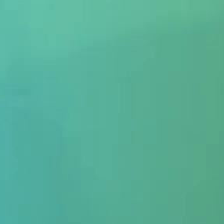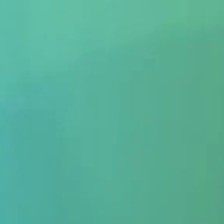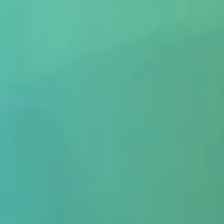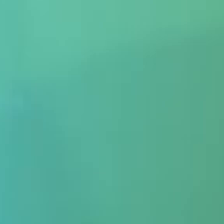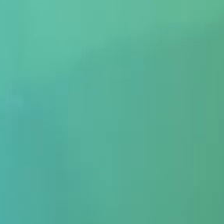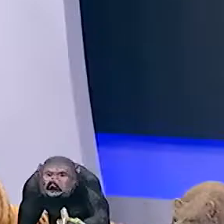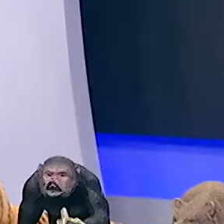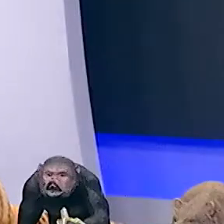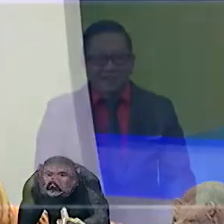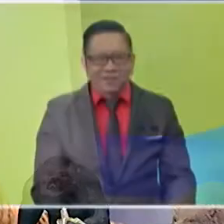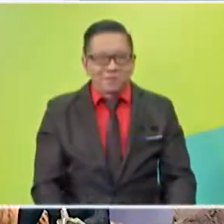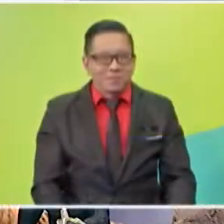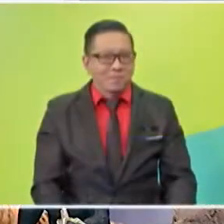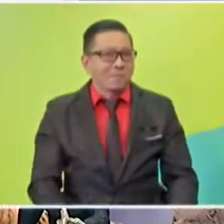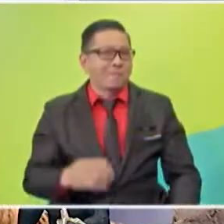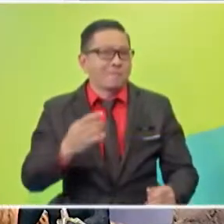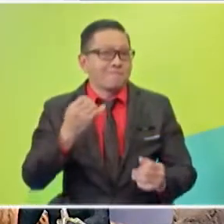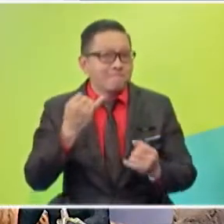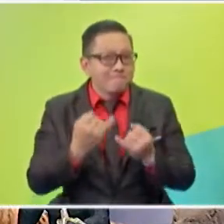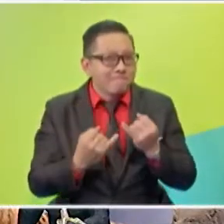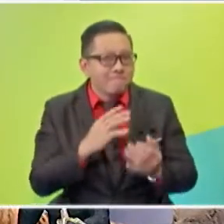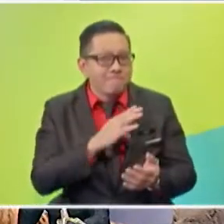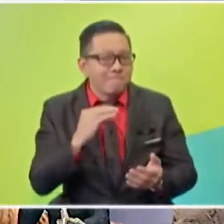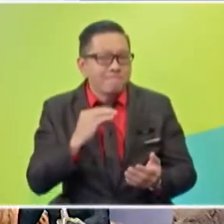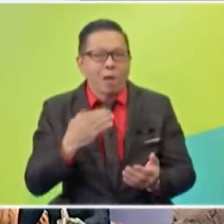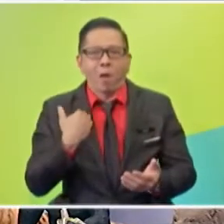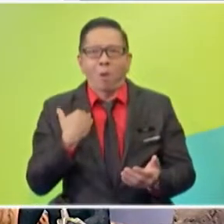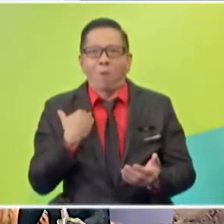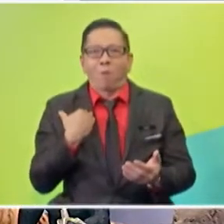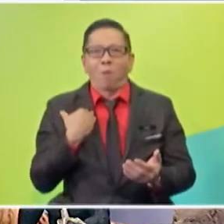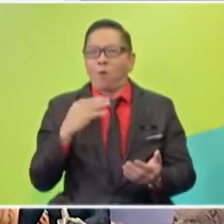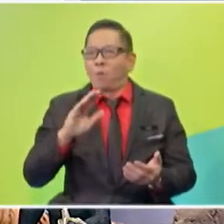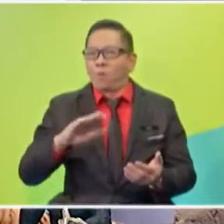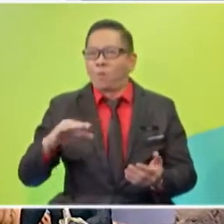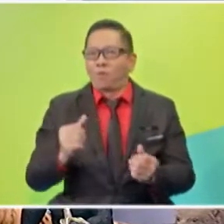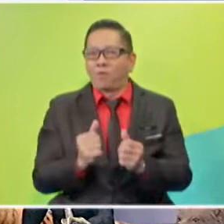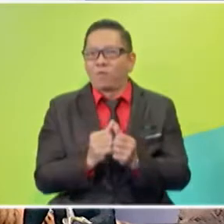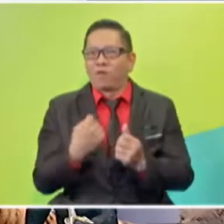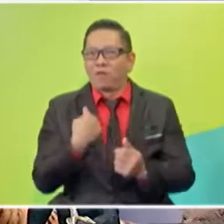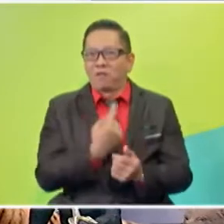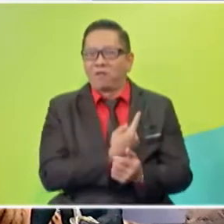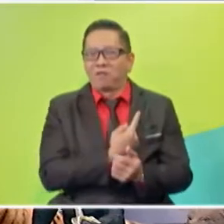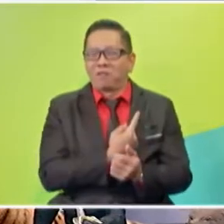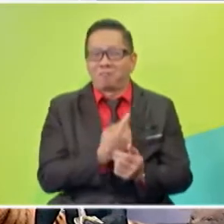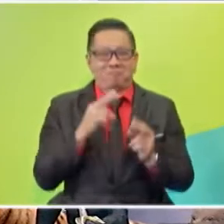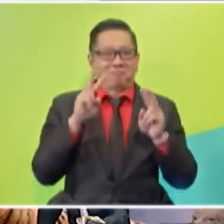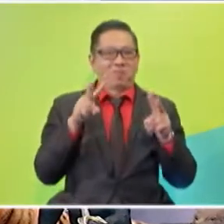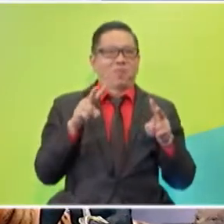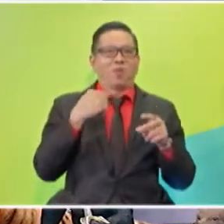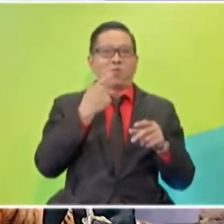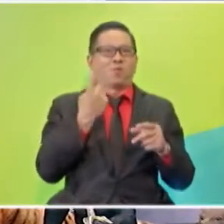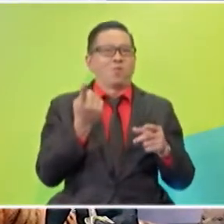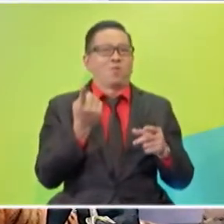Wonderful. And of course, I know we have some pupils who are joining us online as well. Let's see who they are. Hi,